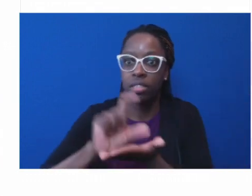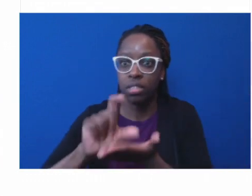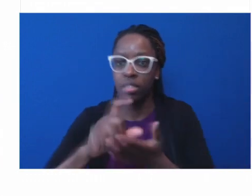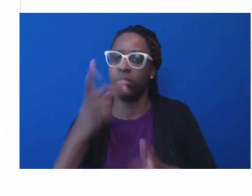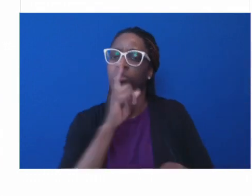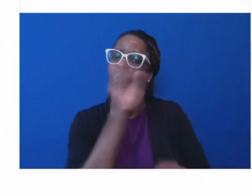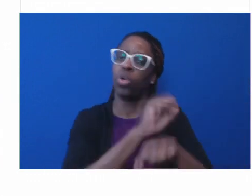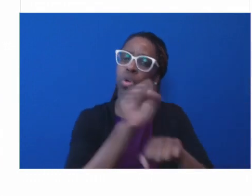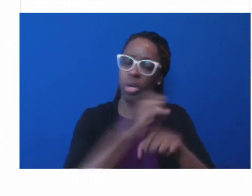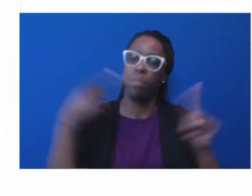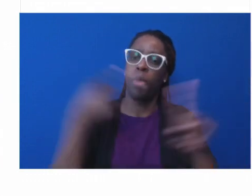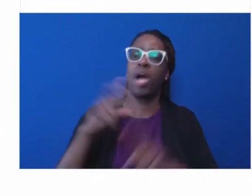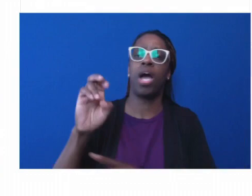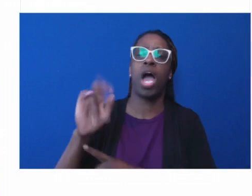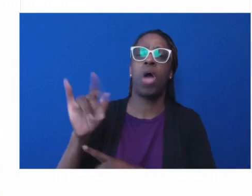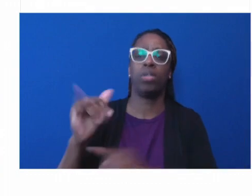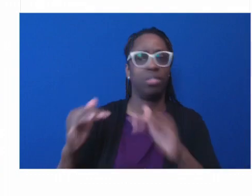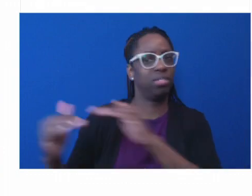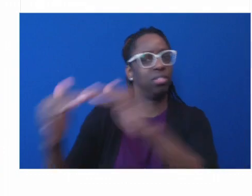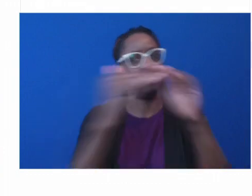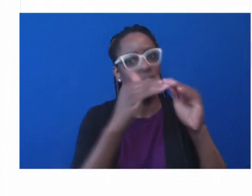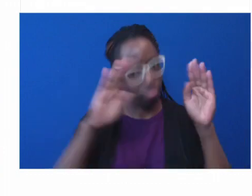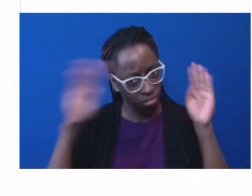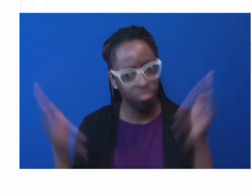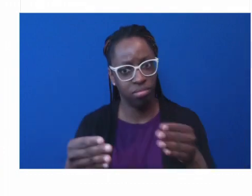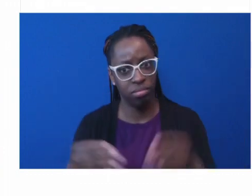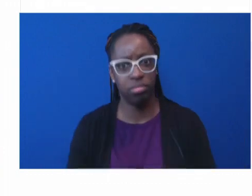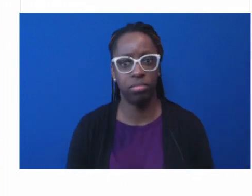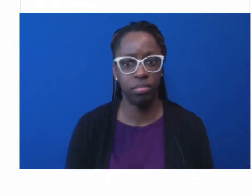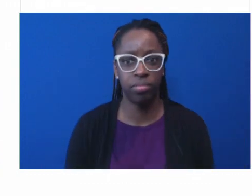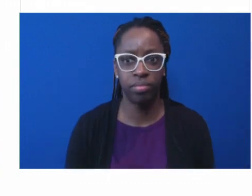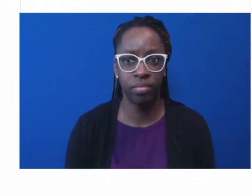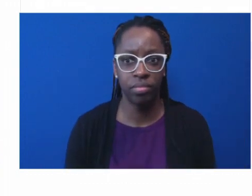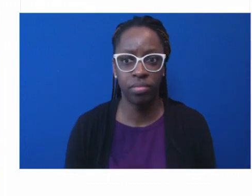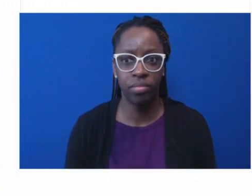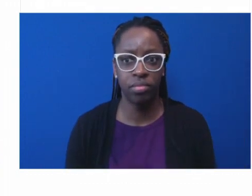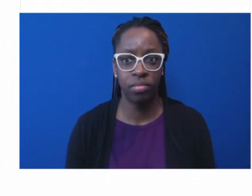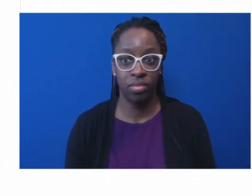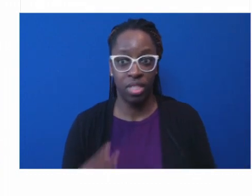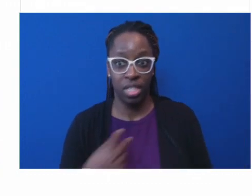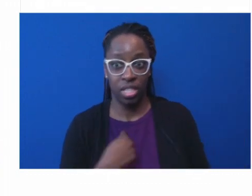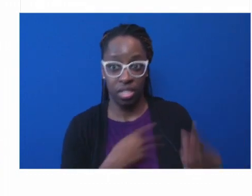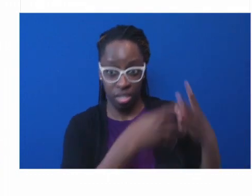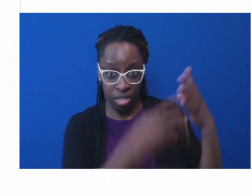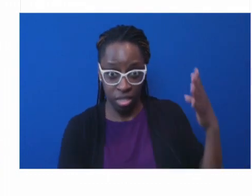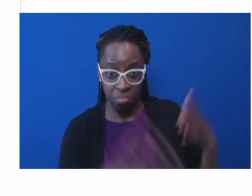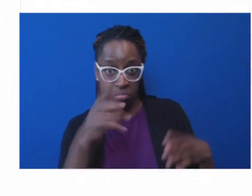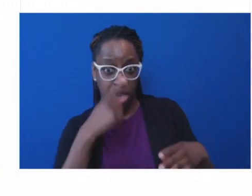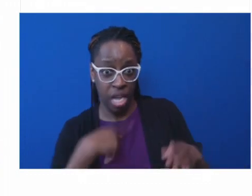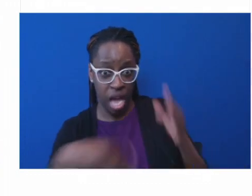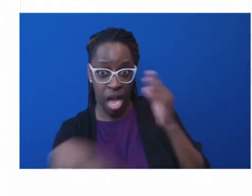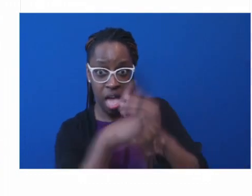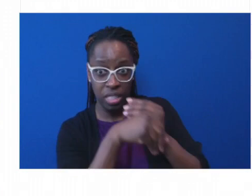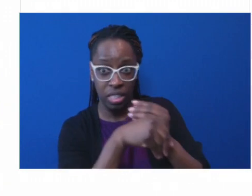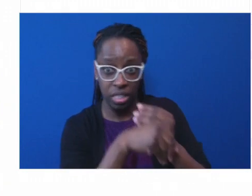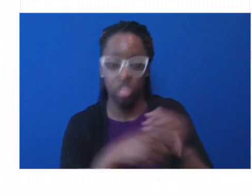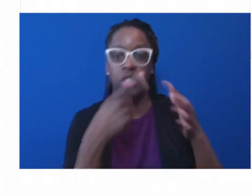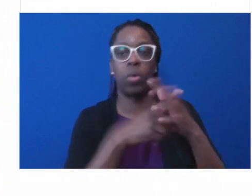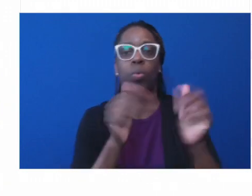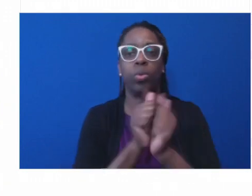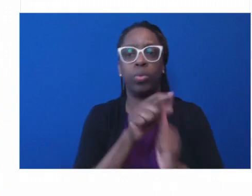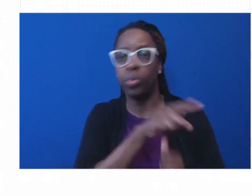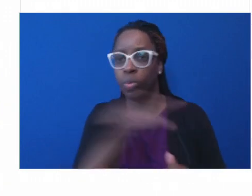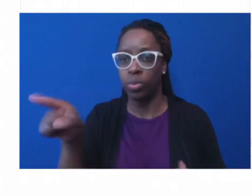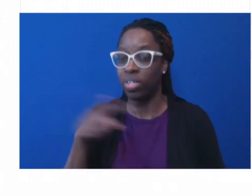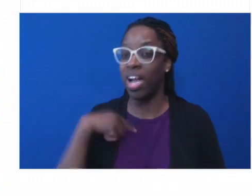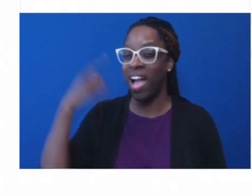add to that, and I agree with you, I think the other piece that maybe if we look back at the field of science or